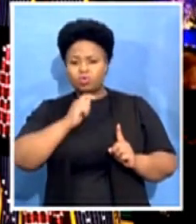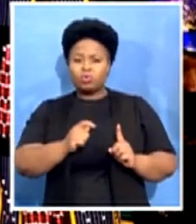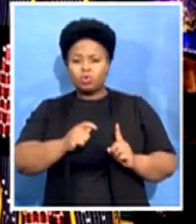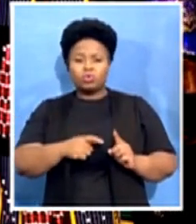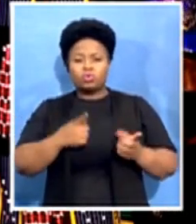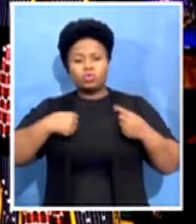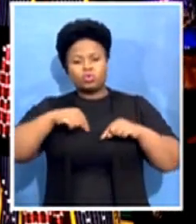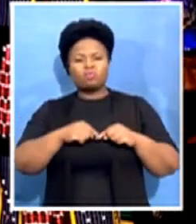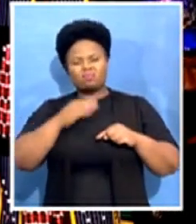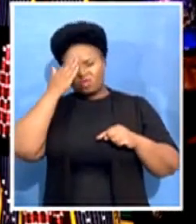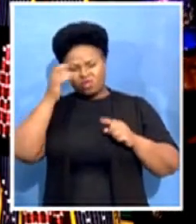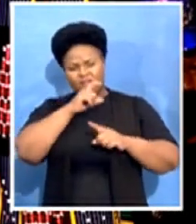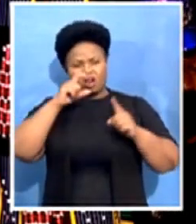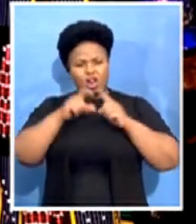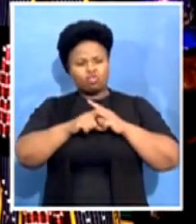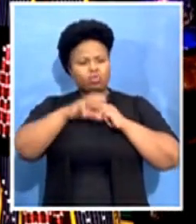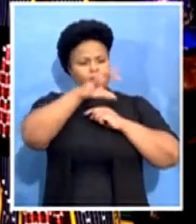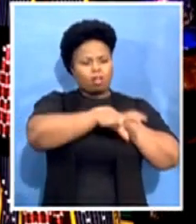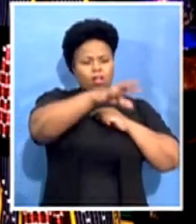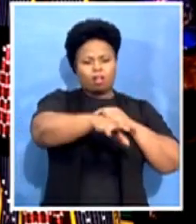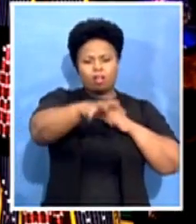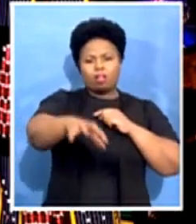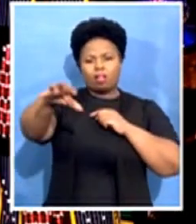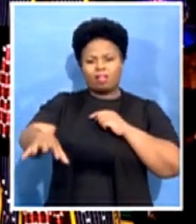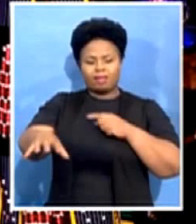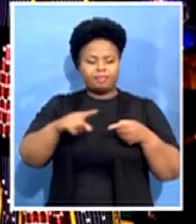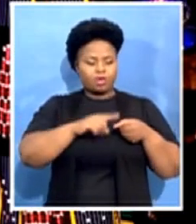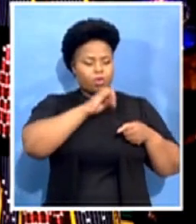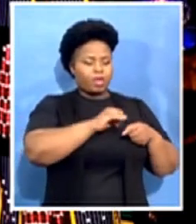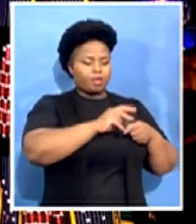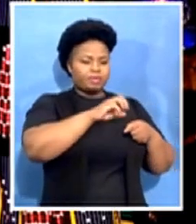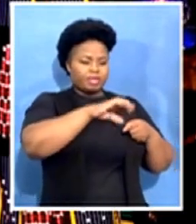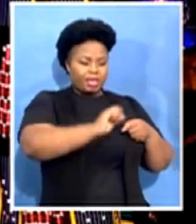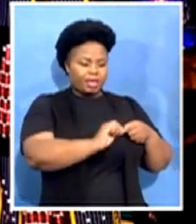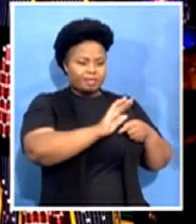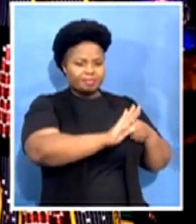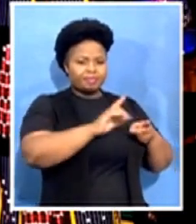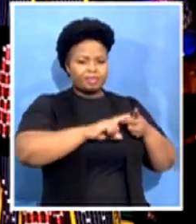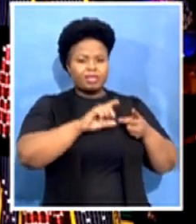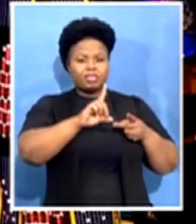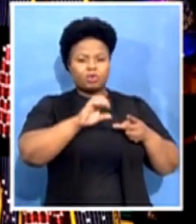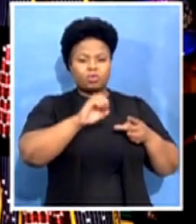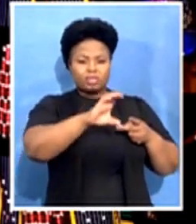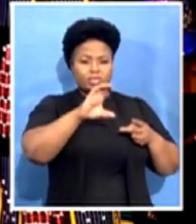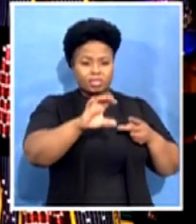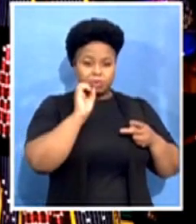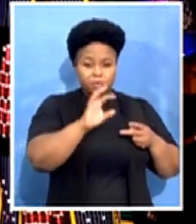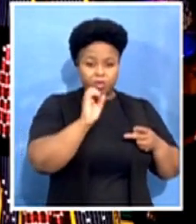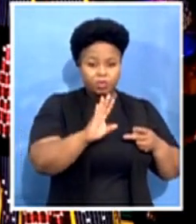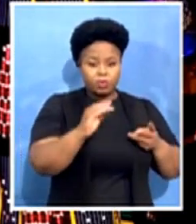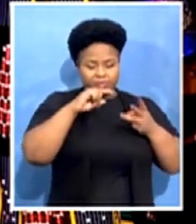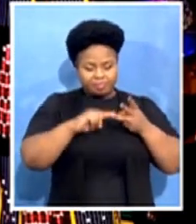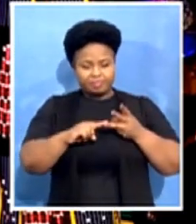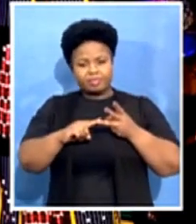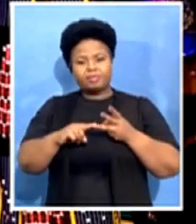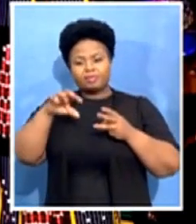such as YMCA and the DOCC in Soweto, the Tokay House previously in downtown